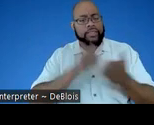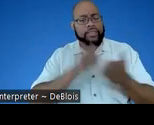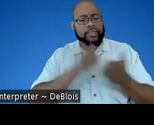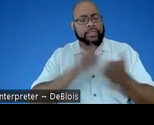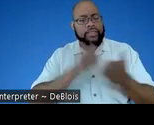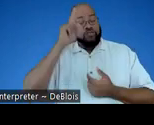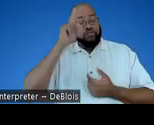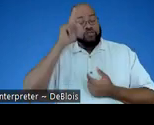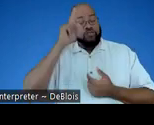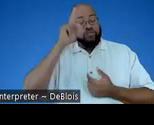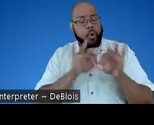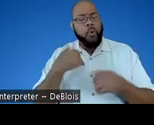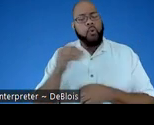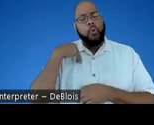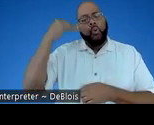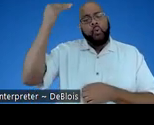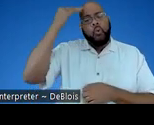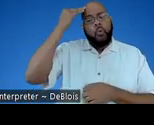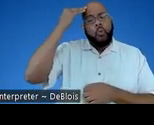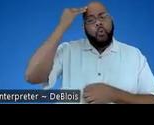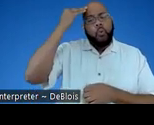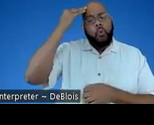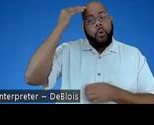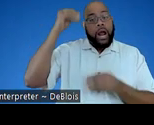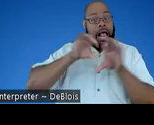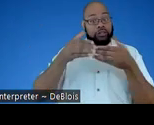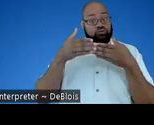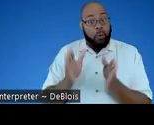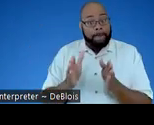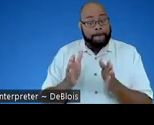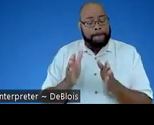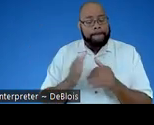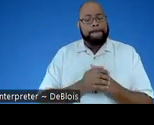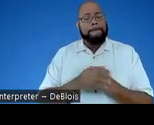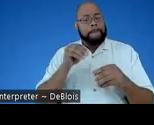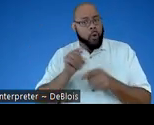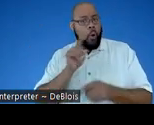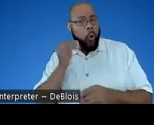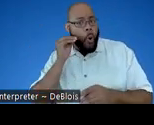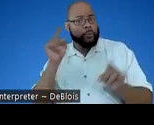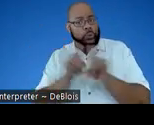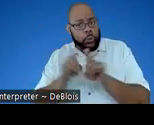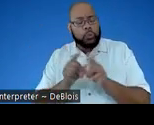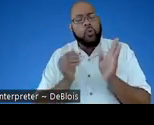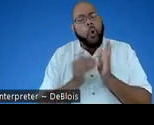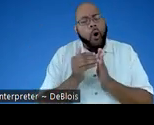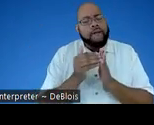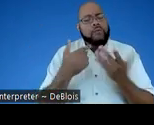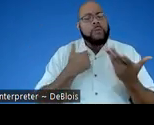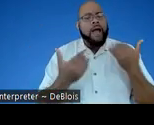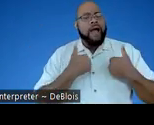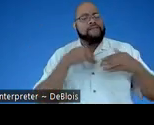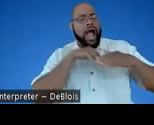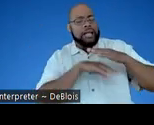I think is really important is we know in classrooms, um, and at homes often, or often we may have